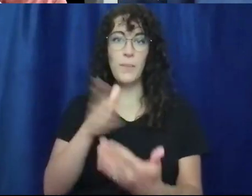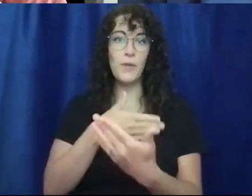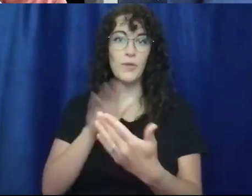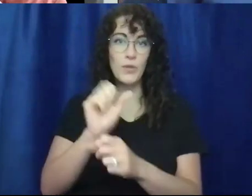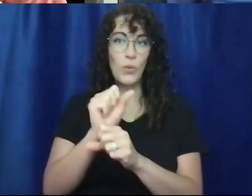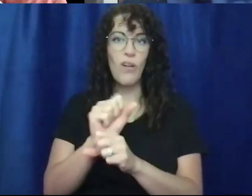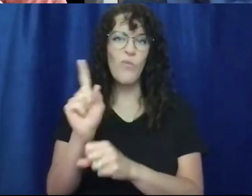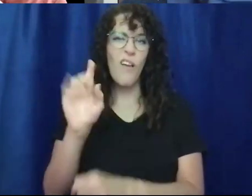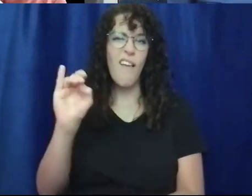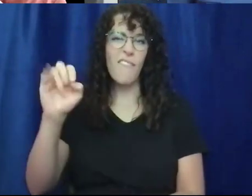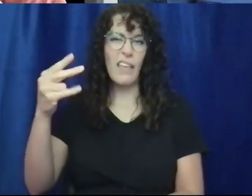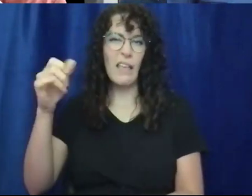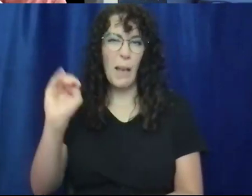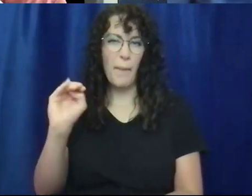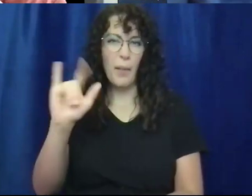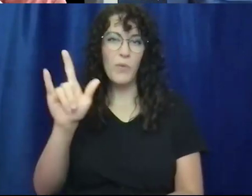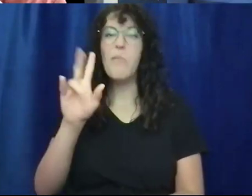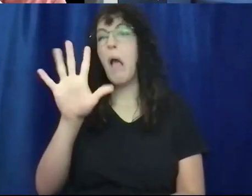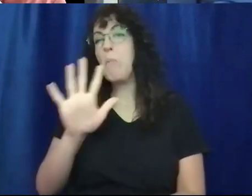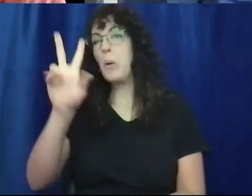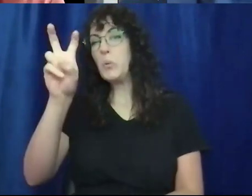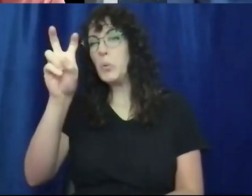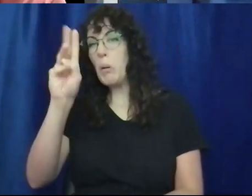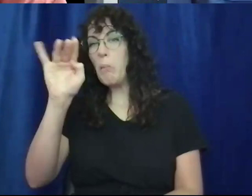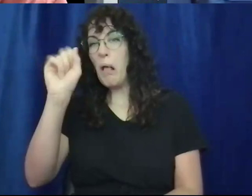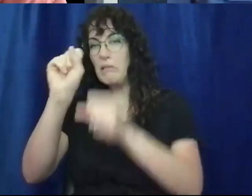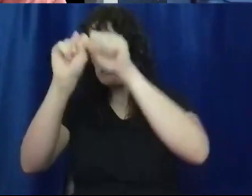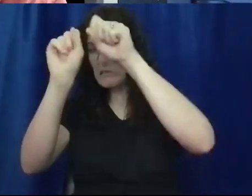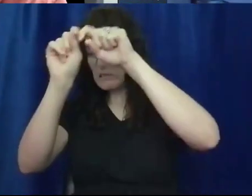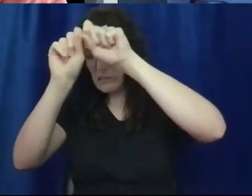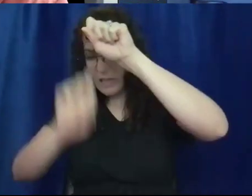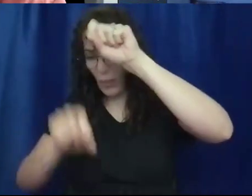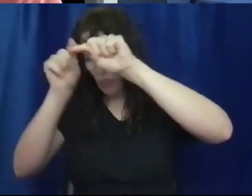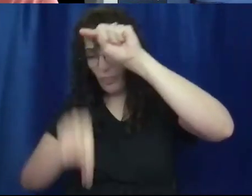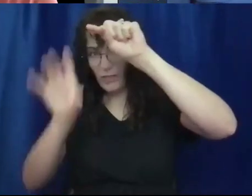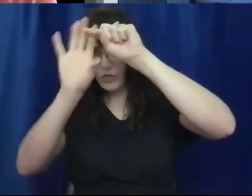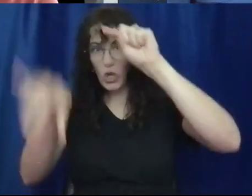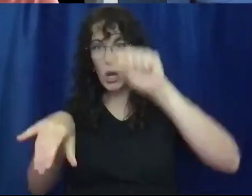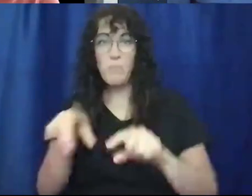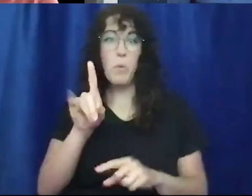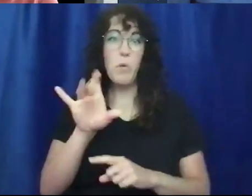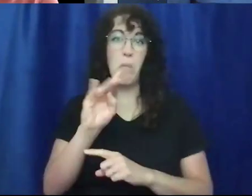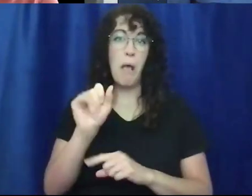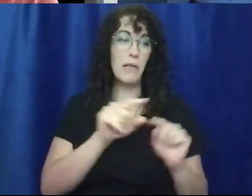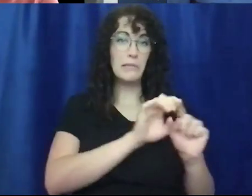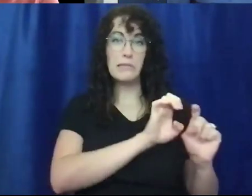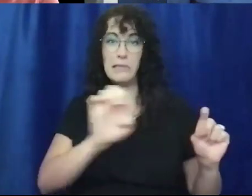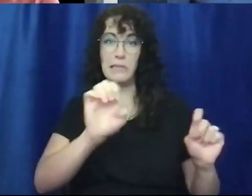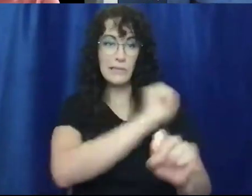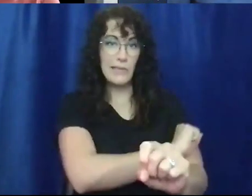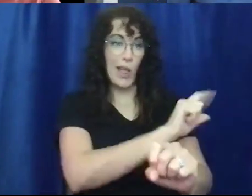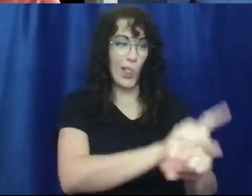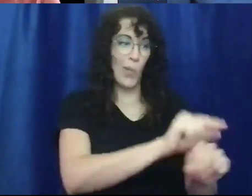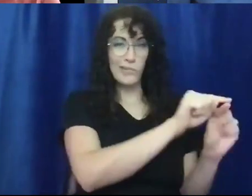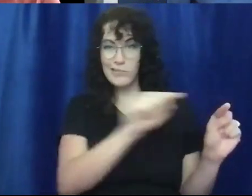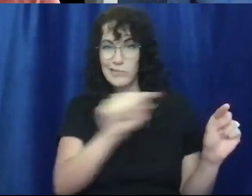And we're about 200 miles south of Chicago and 100 miles east of St. Louis. That gives you some perspective, pretty much right in the